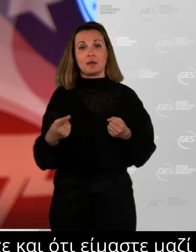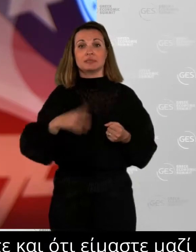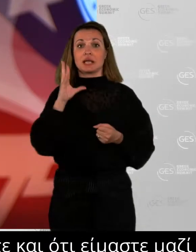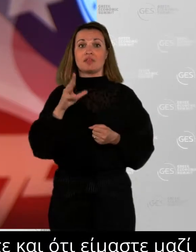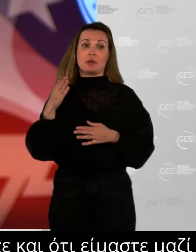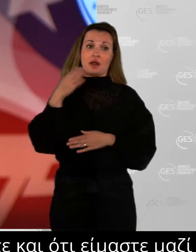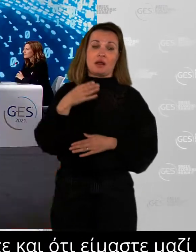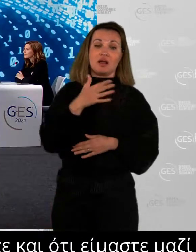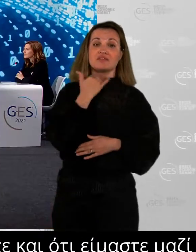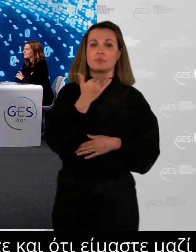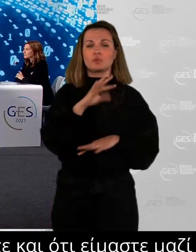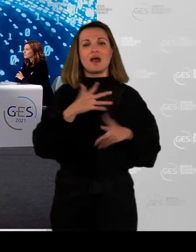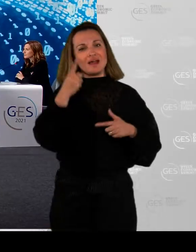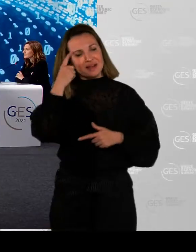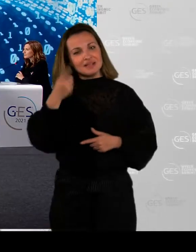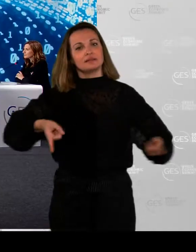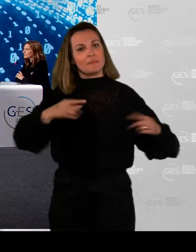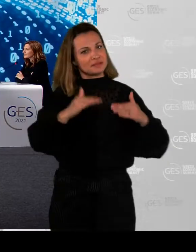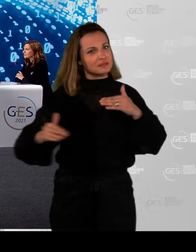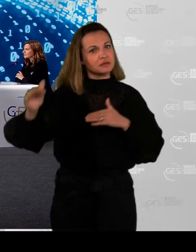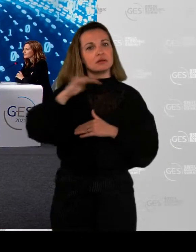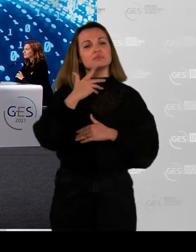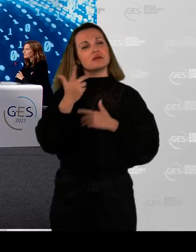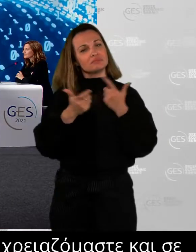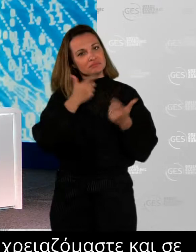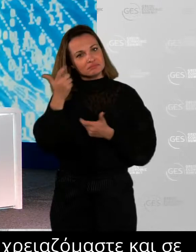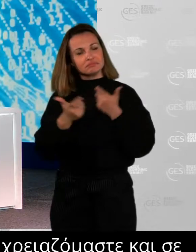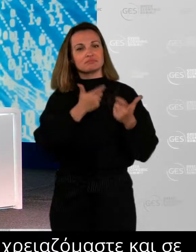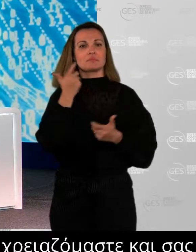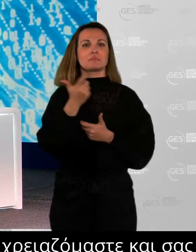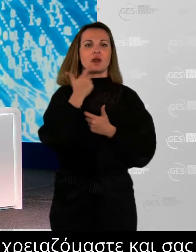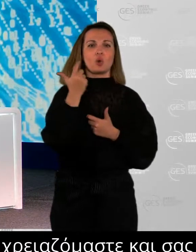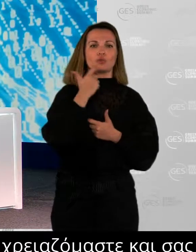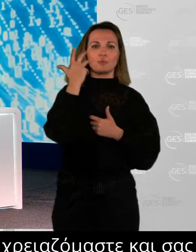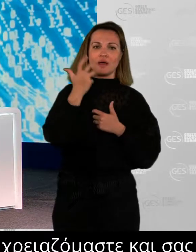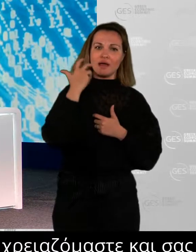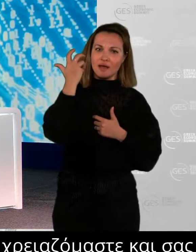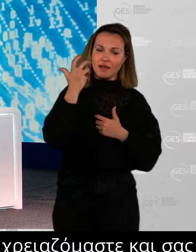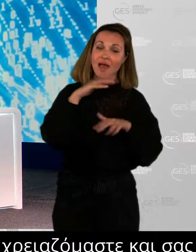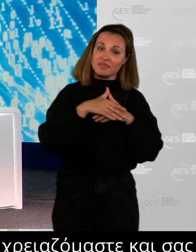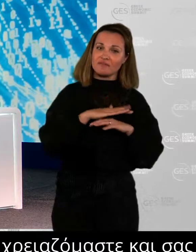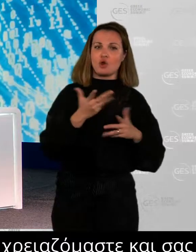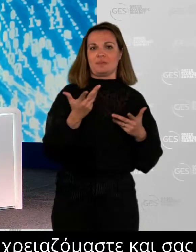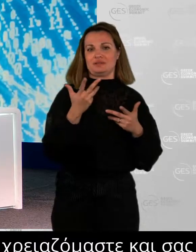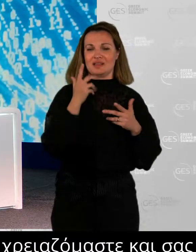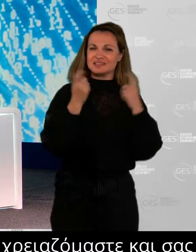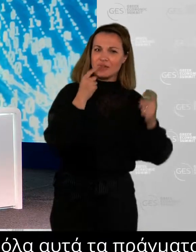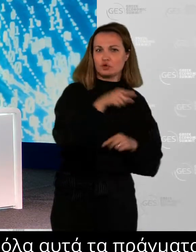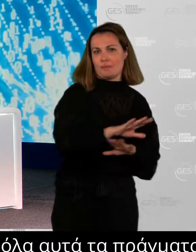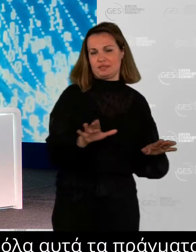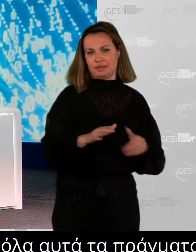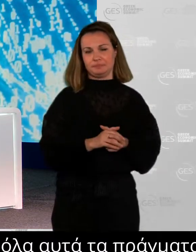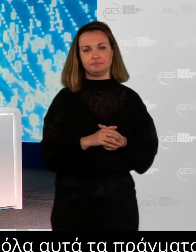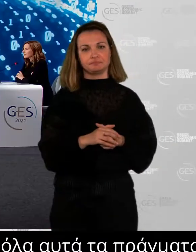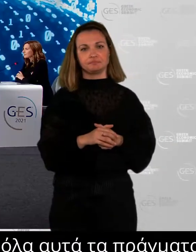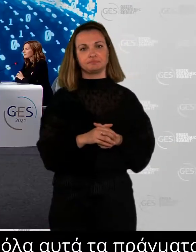Now, mid to long term, we have all these things that Stephen very correctly pointed out that we have started working and we need to continue